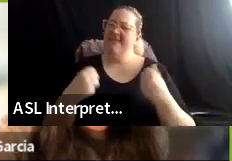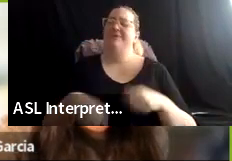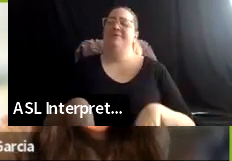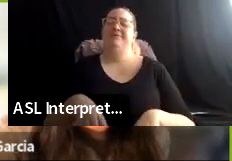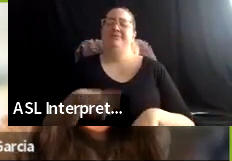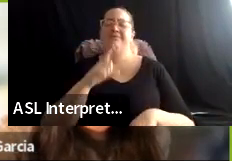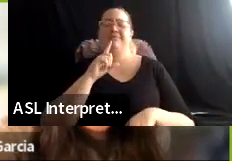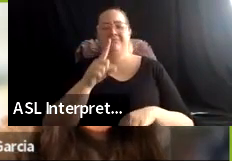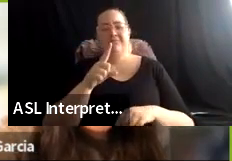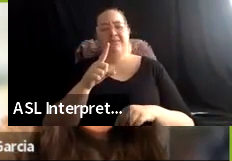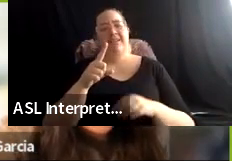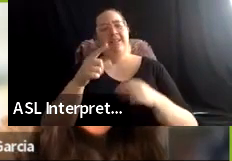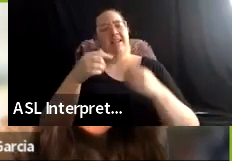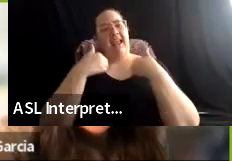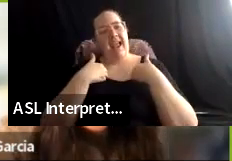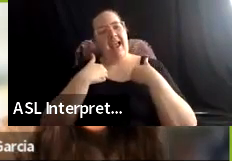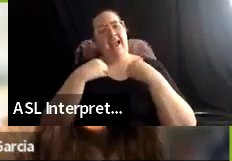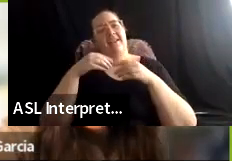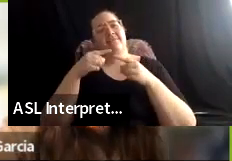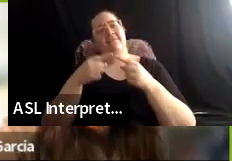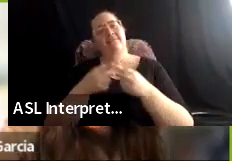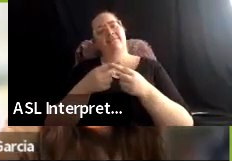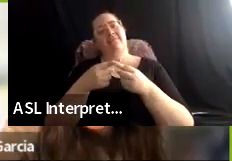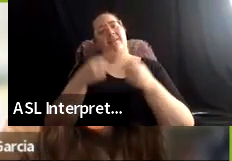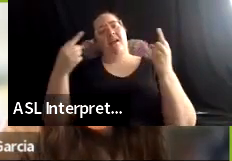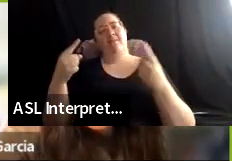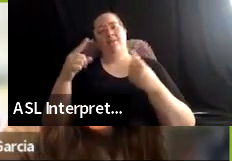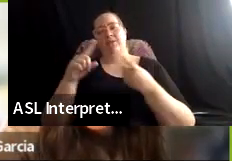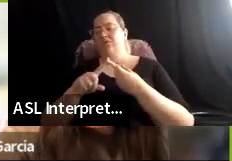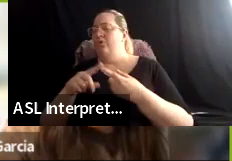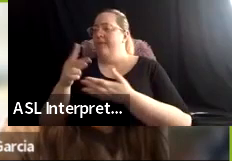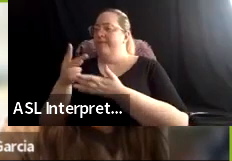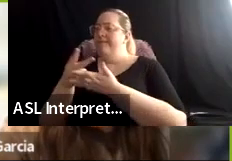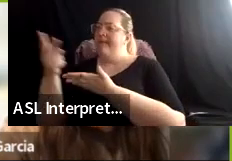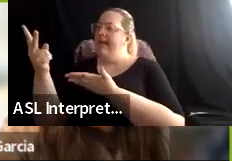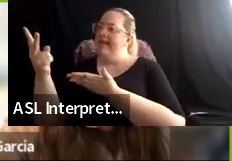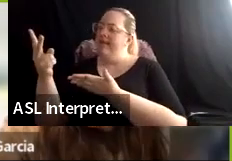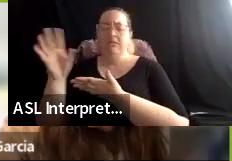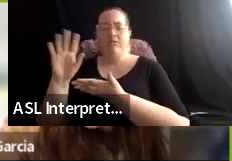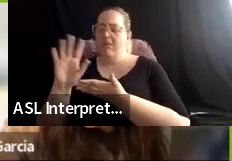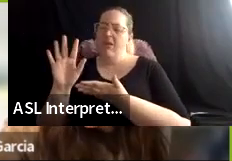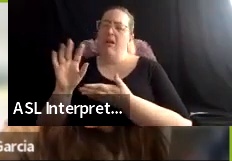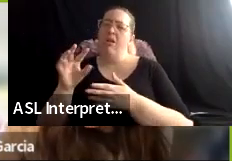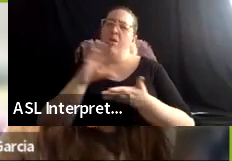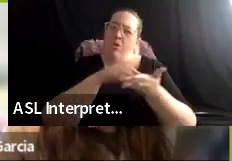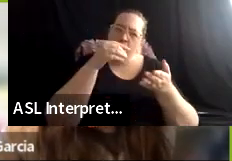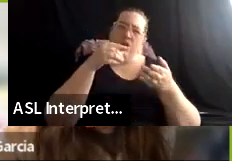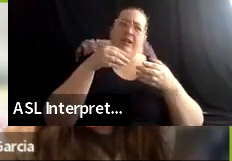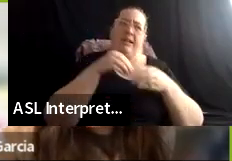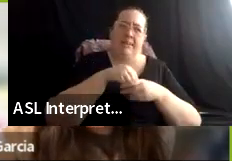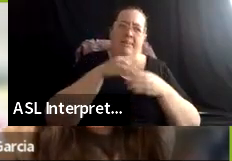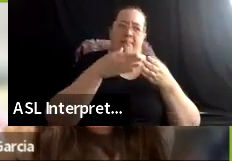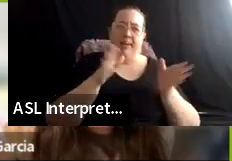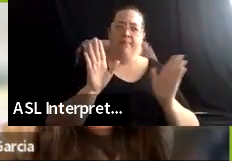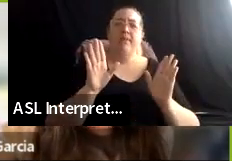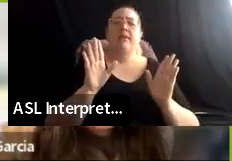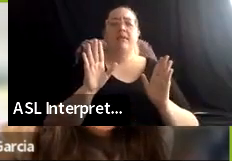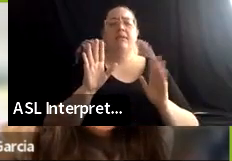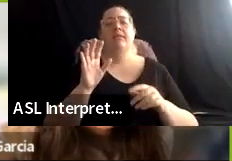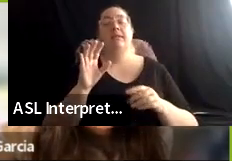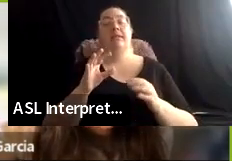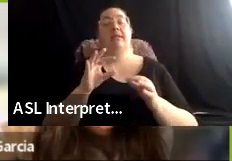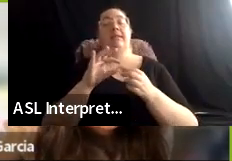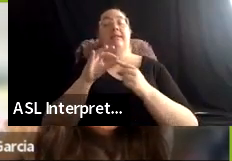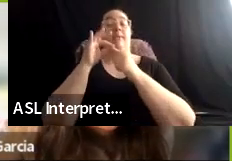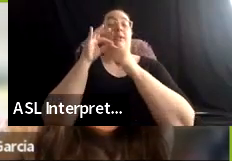in contrast to the idea of failing. Um, and I think that. especially within indigenous communities, there's so